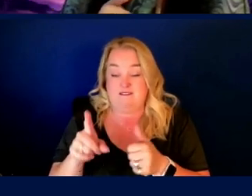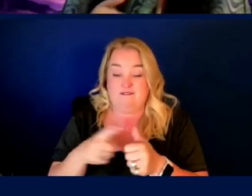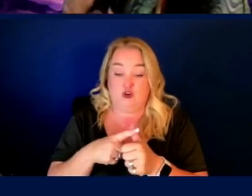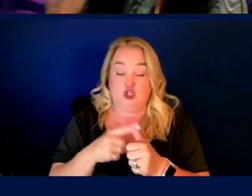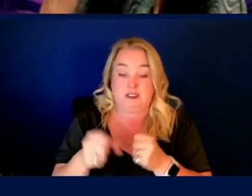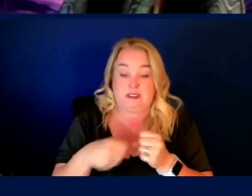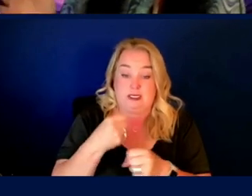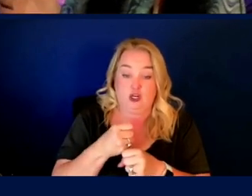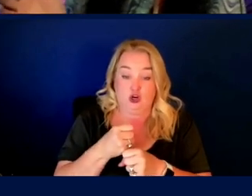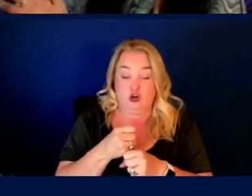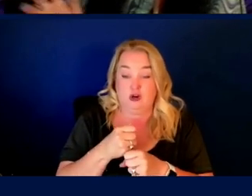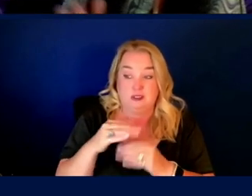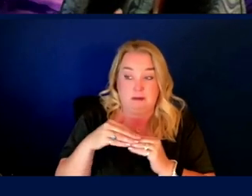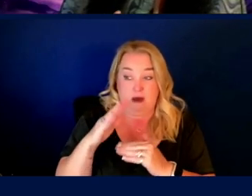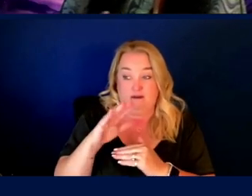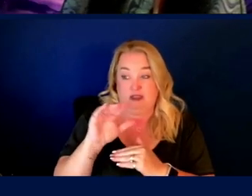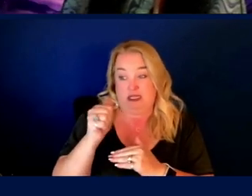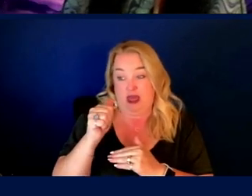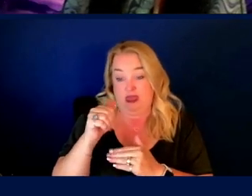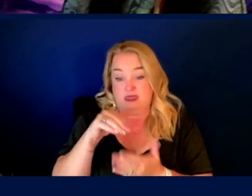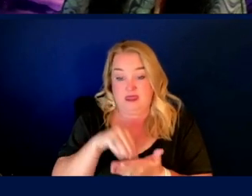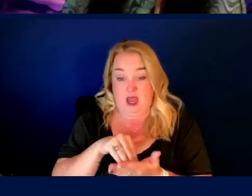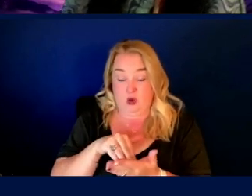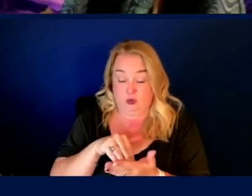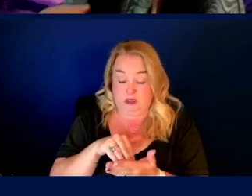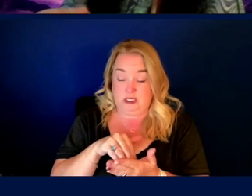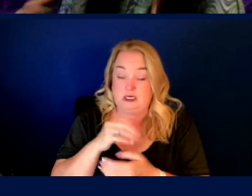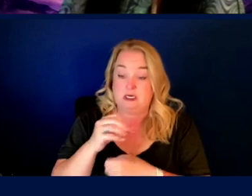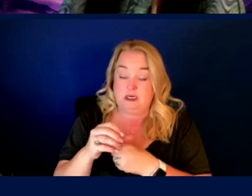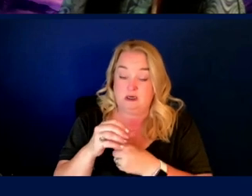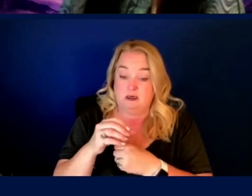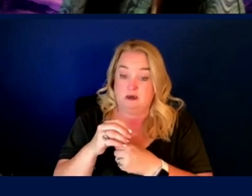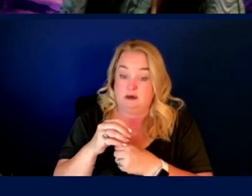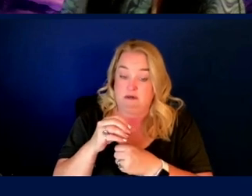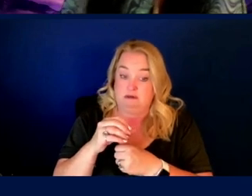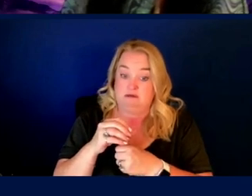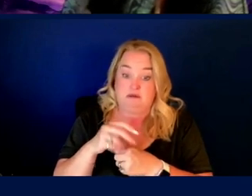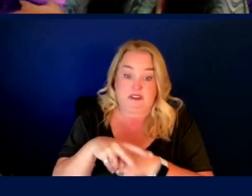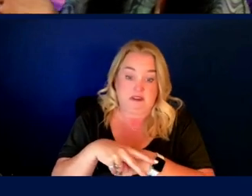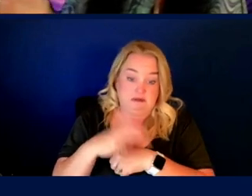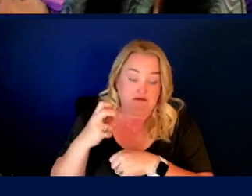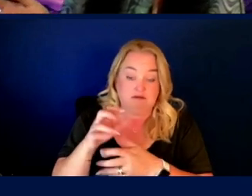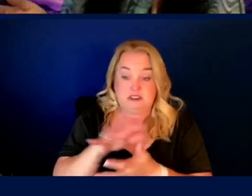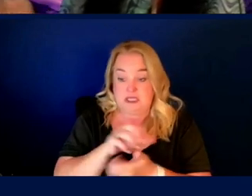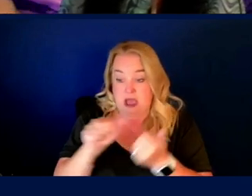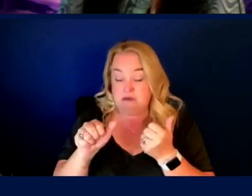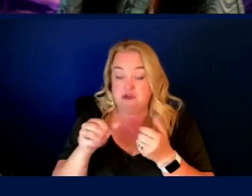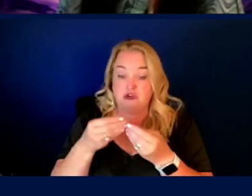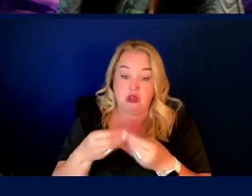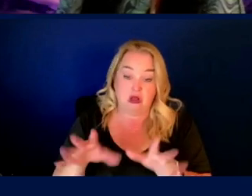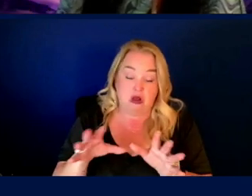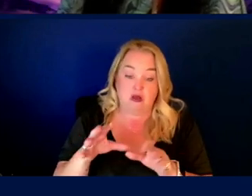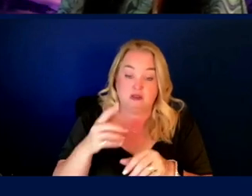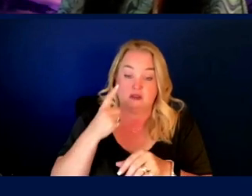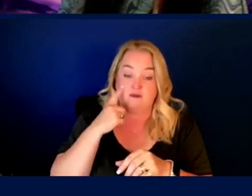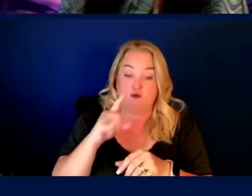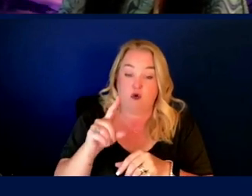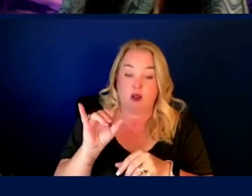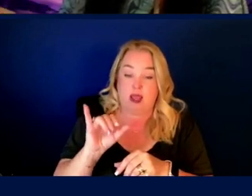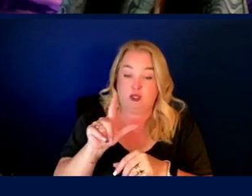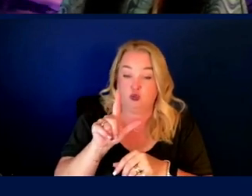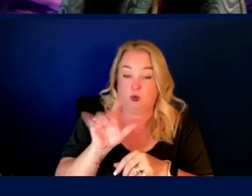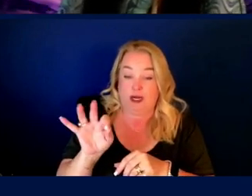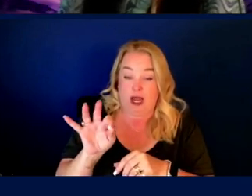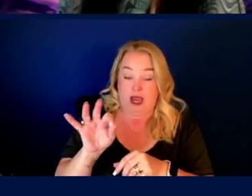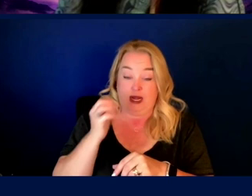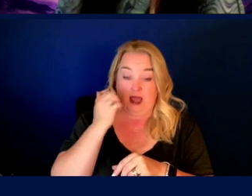reporting over 10,000 wheelchairs and scooters lost, damaged, delayed, stolen, uh, for the Washington Post, about 29 incidents